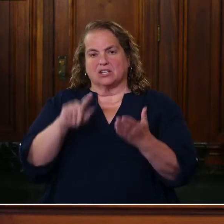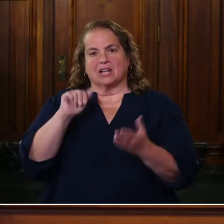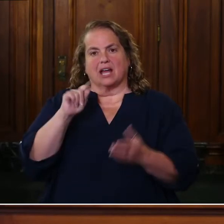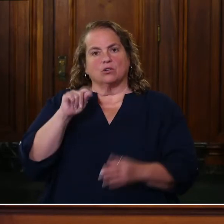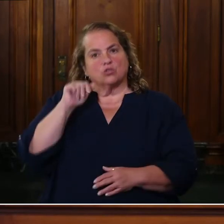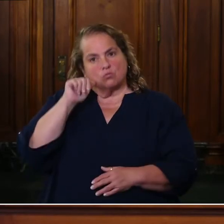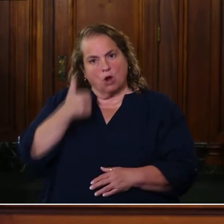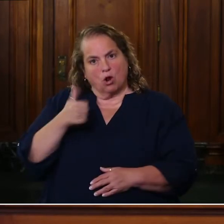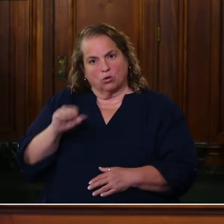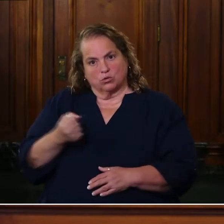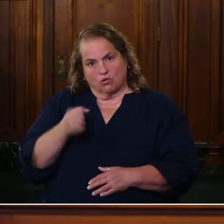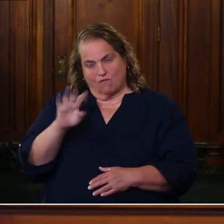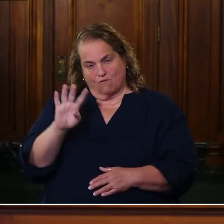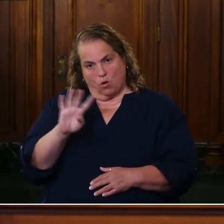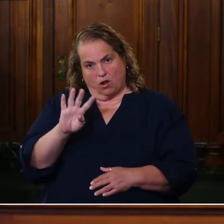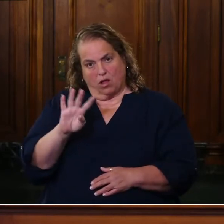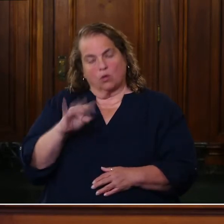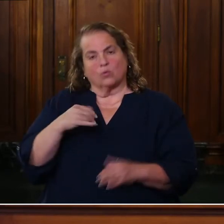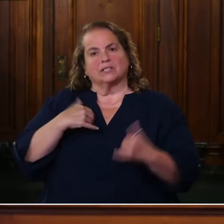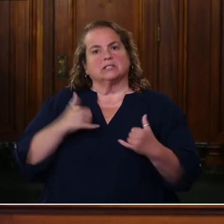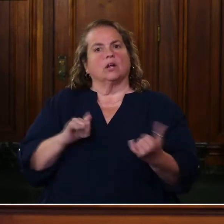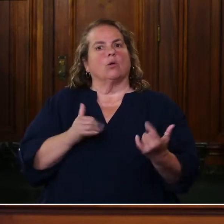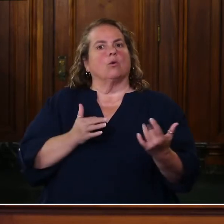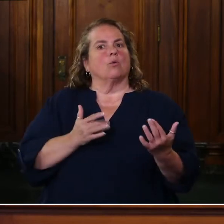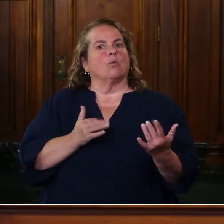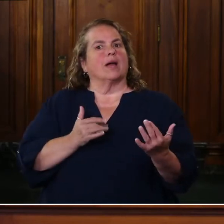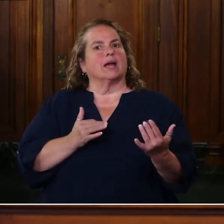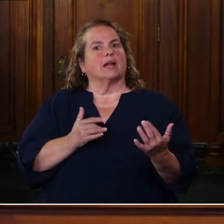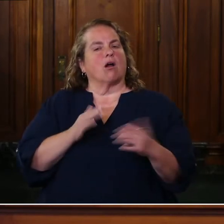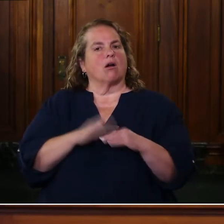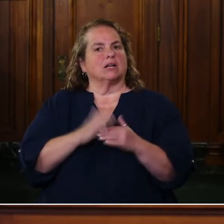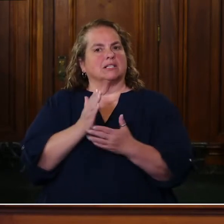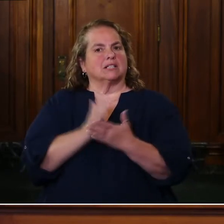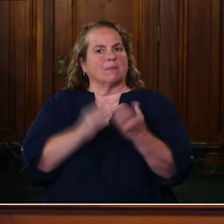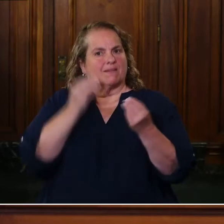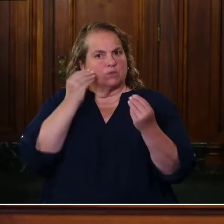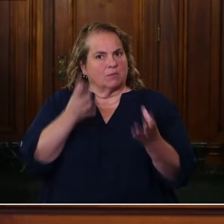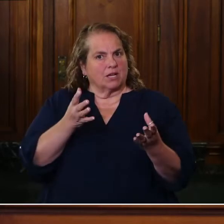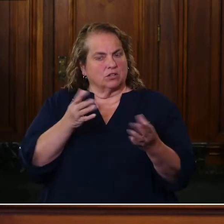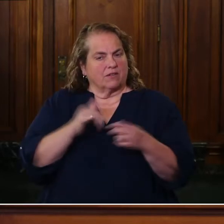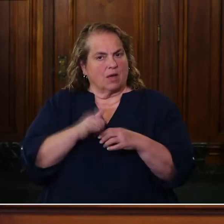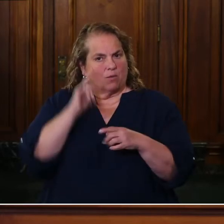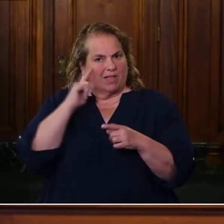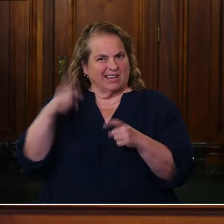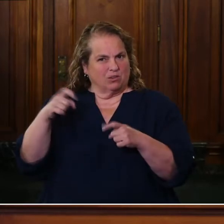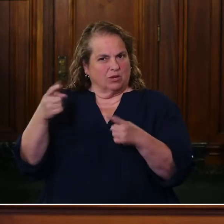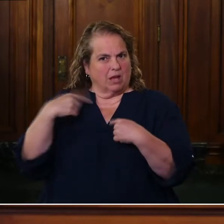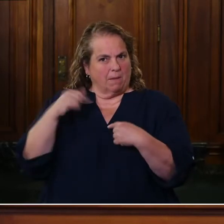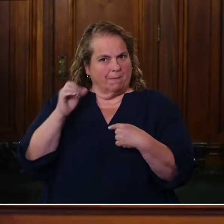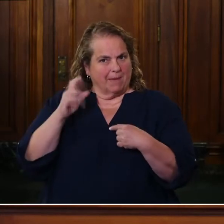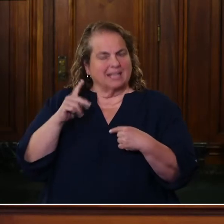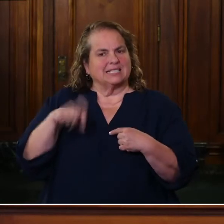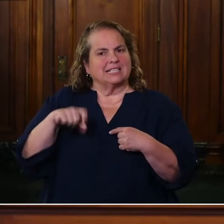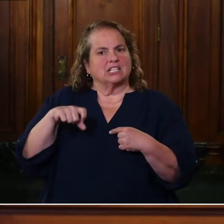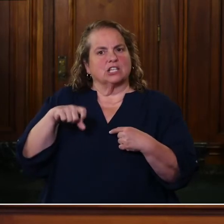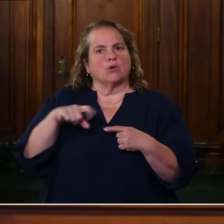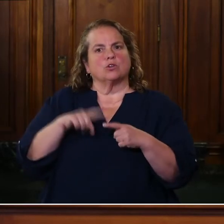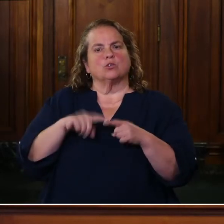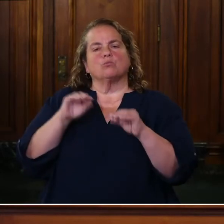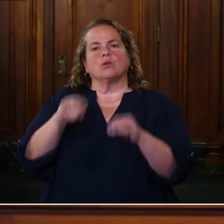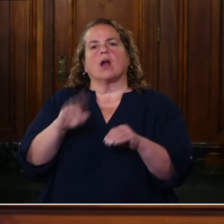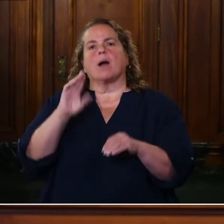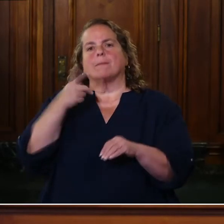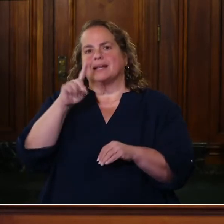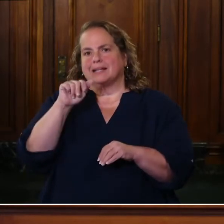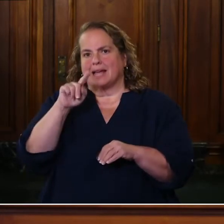4 o'clock. We are still awaiting on some information to come back that's necessary to put the update